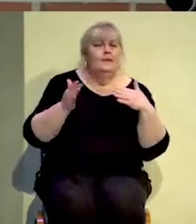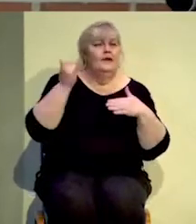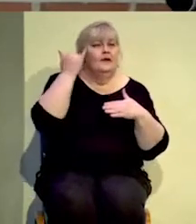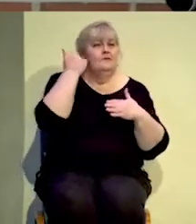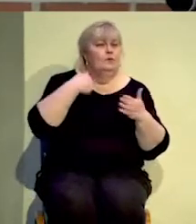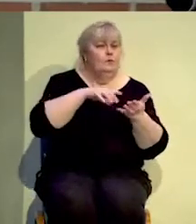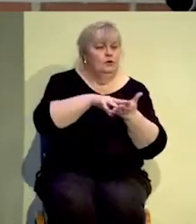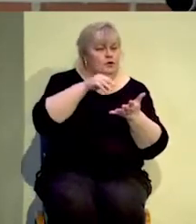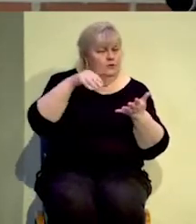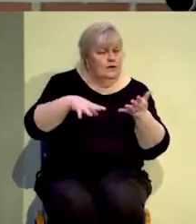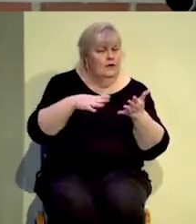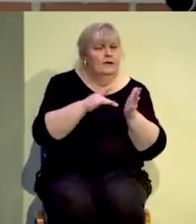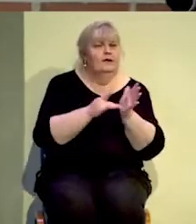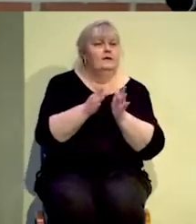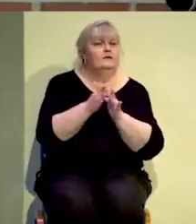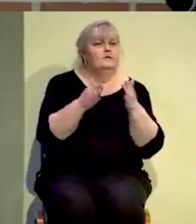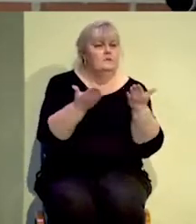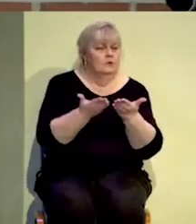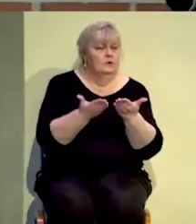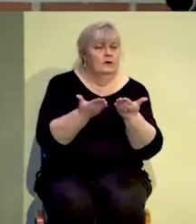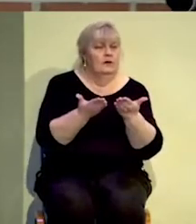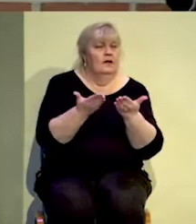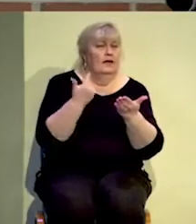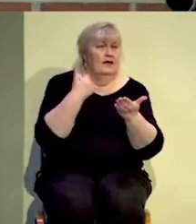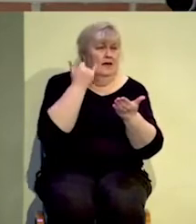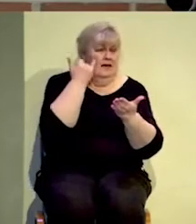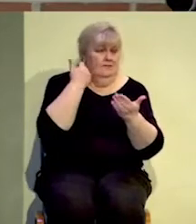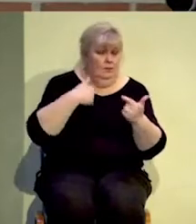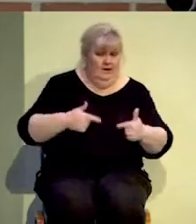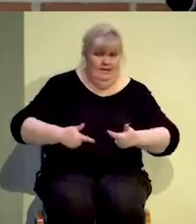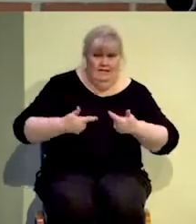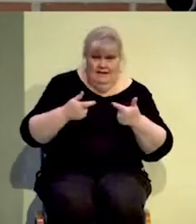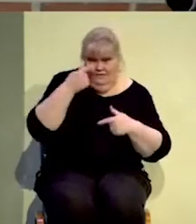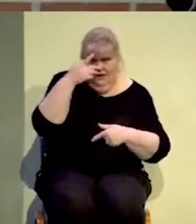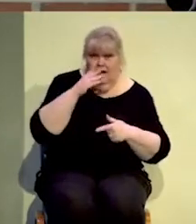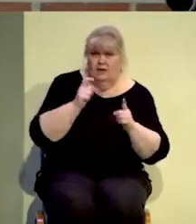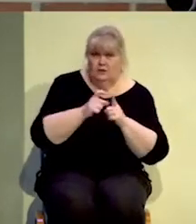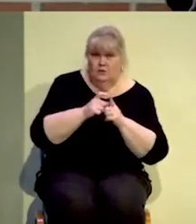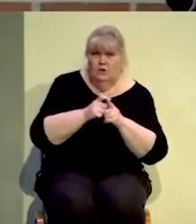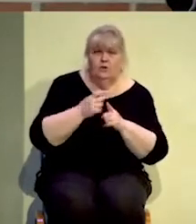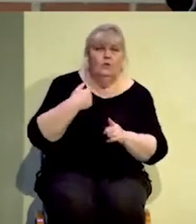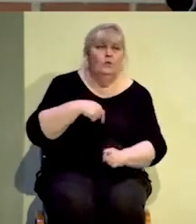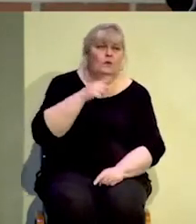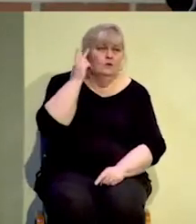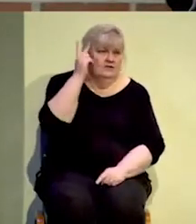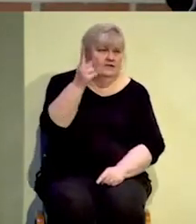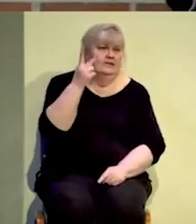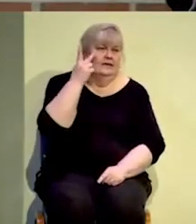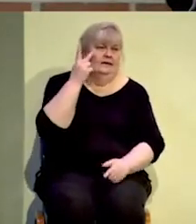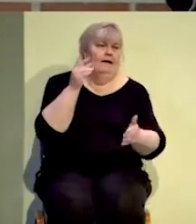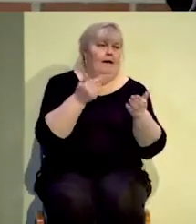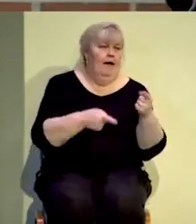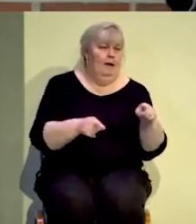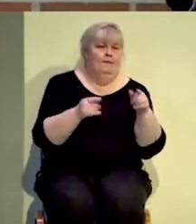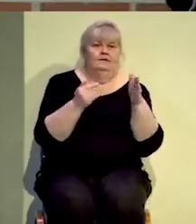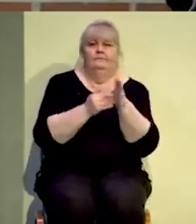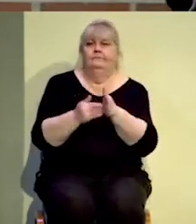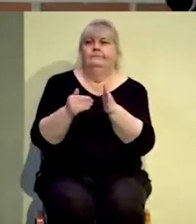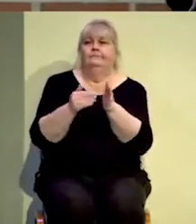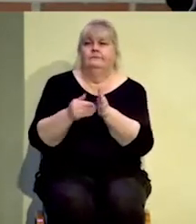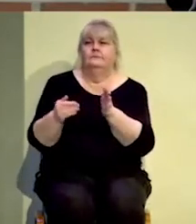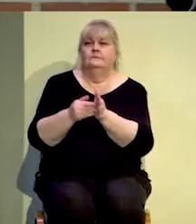students of the Word of God, who live out the Word of God, will see that happen more and more as the days go by.